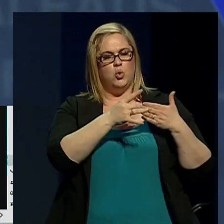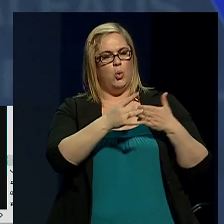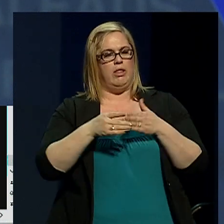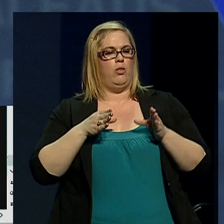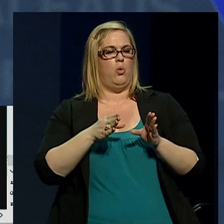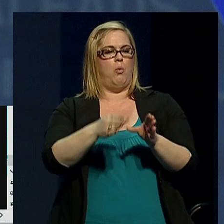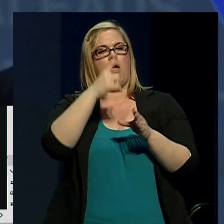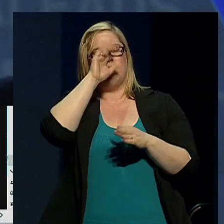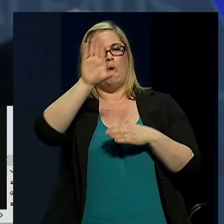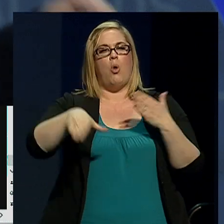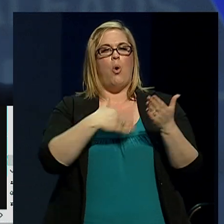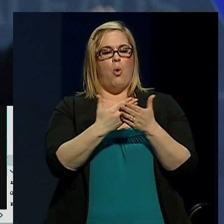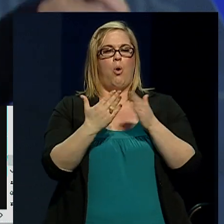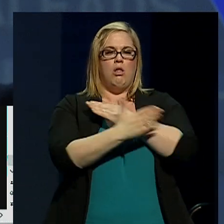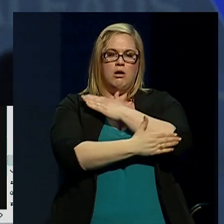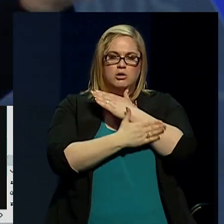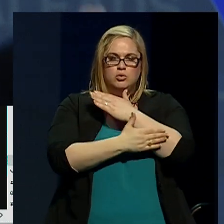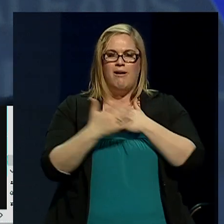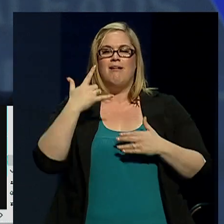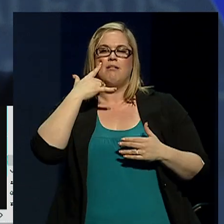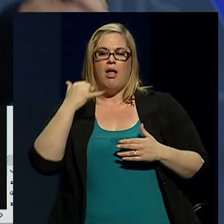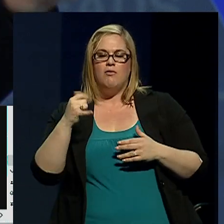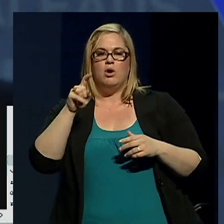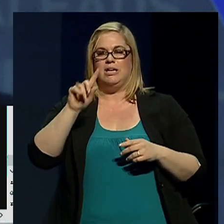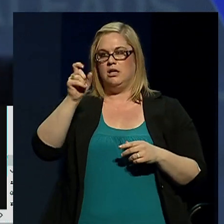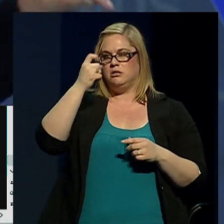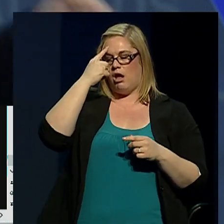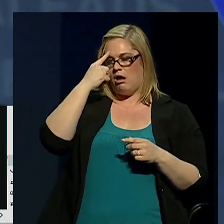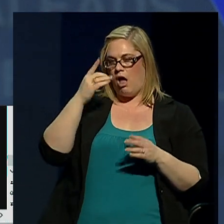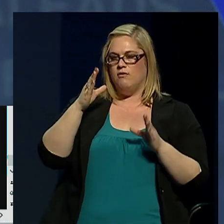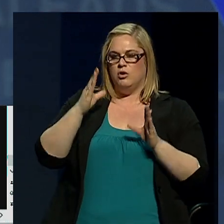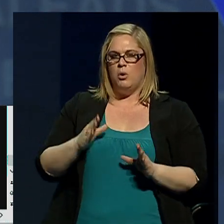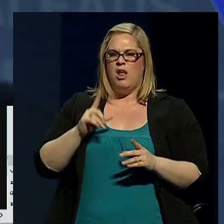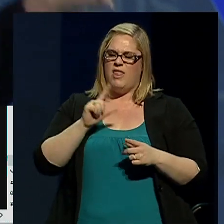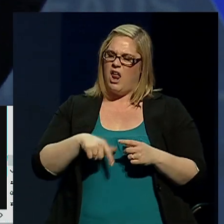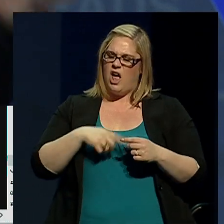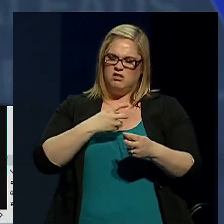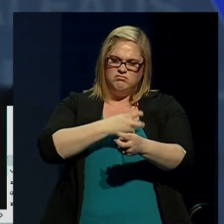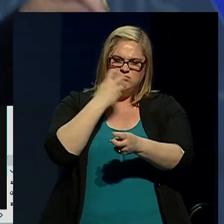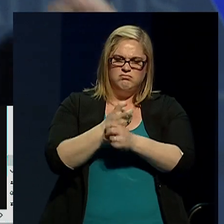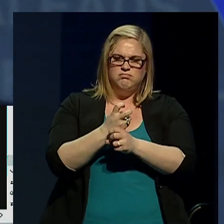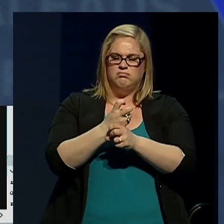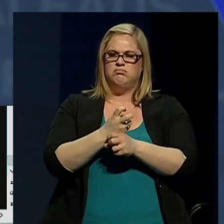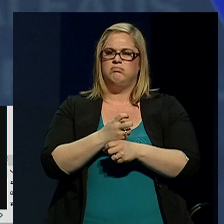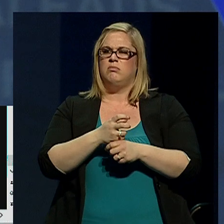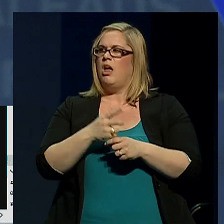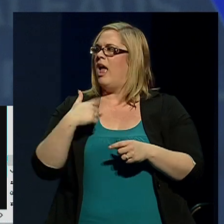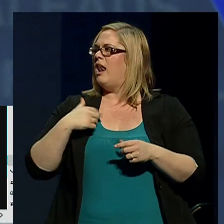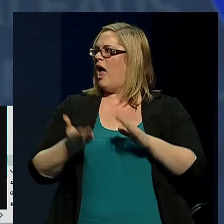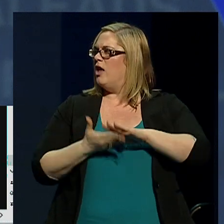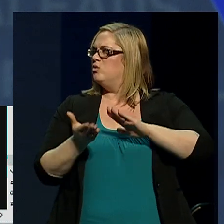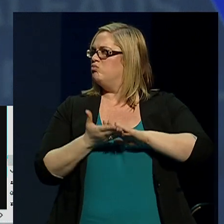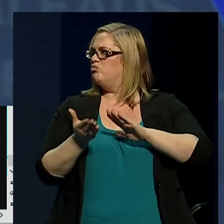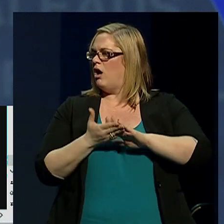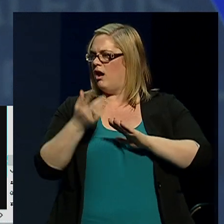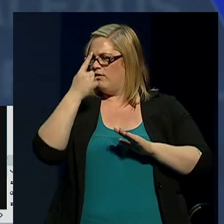country. California needs a governor with a brass backbone, and that is why I am running.